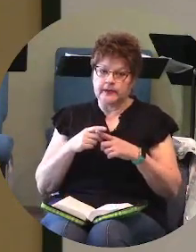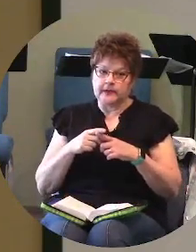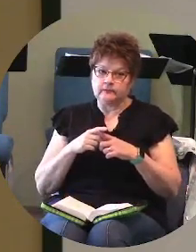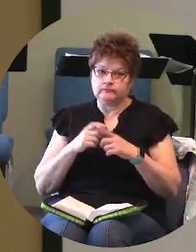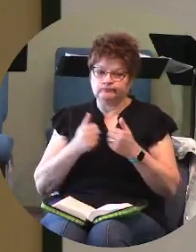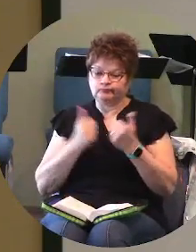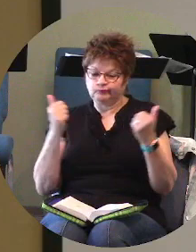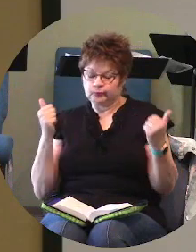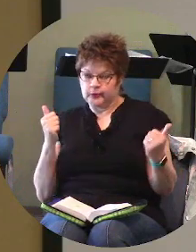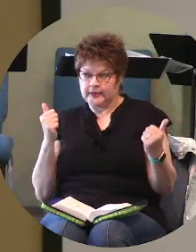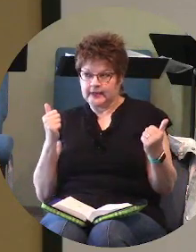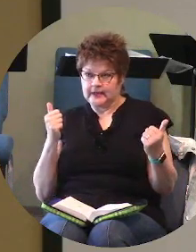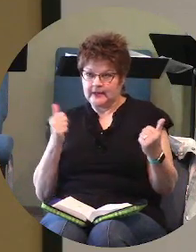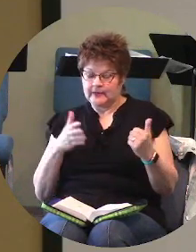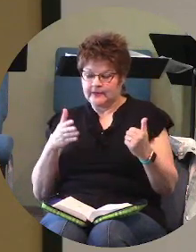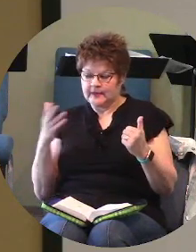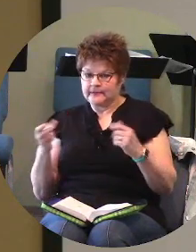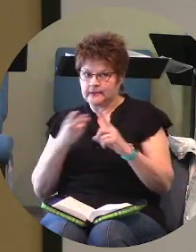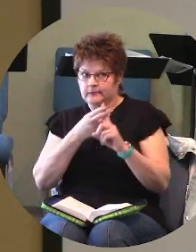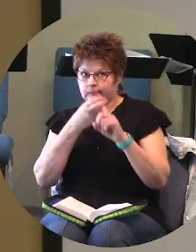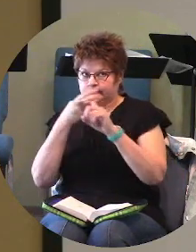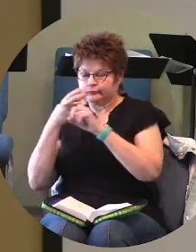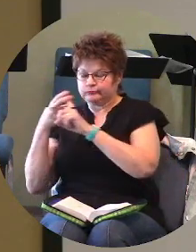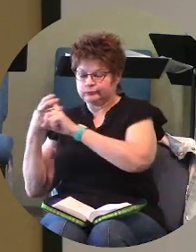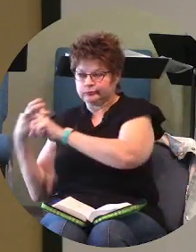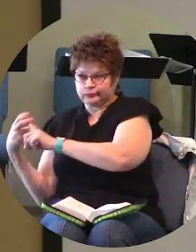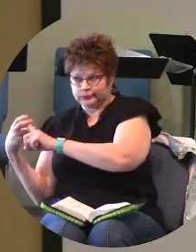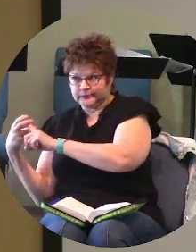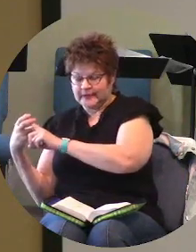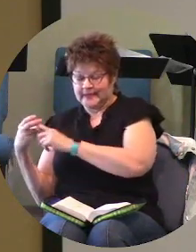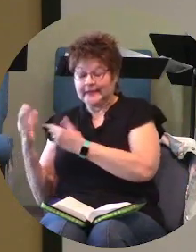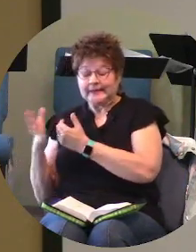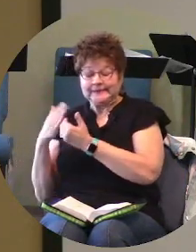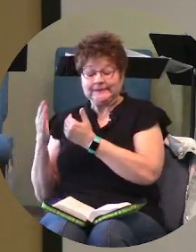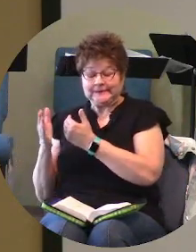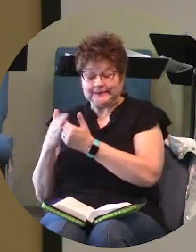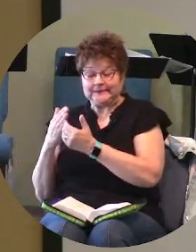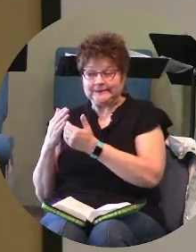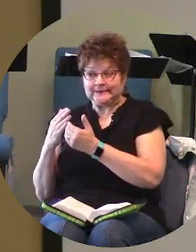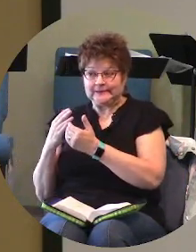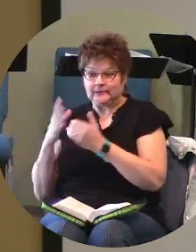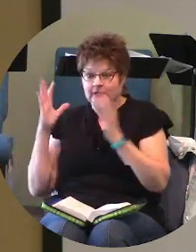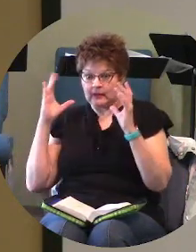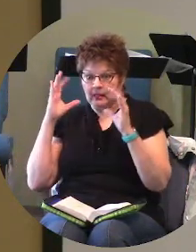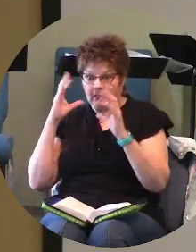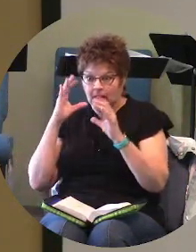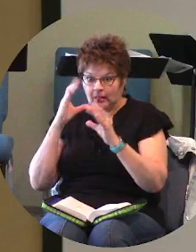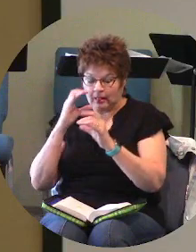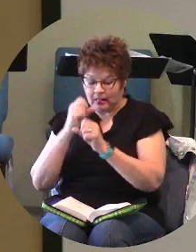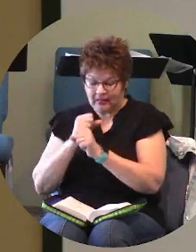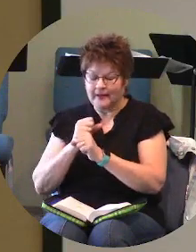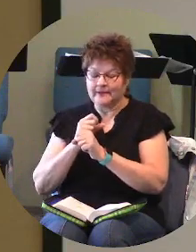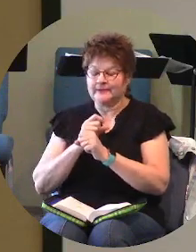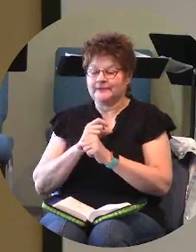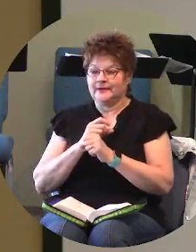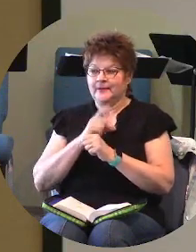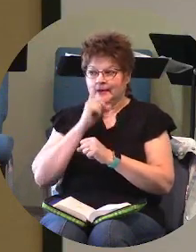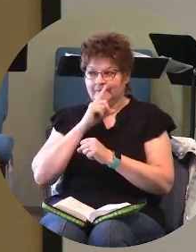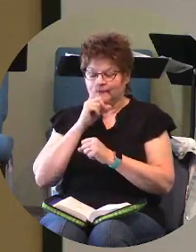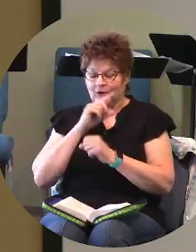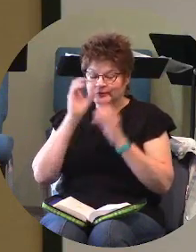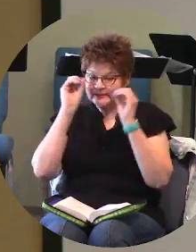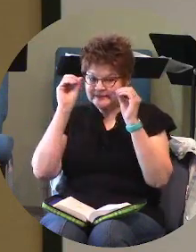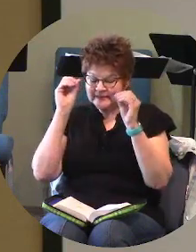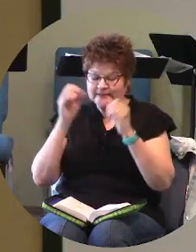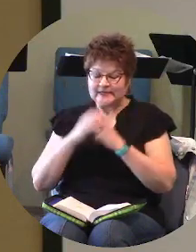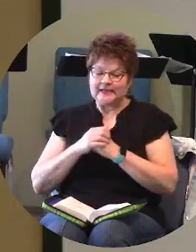draws us away from him and it's easy to do it's easy to be captured by false teaching by